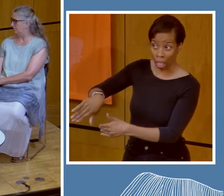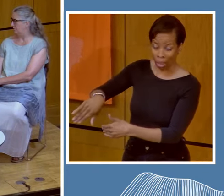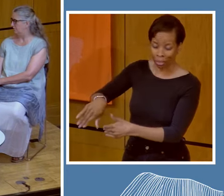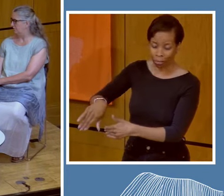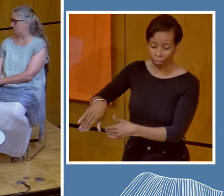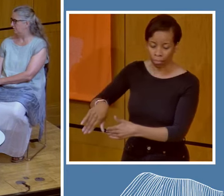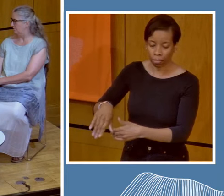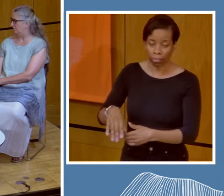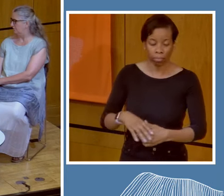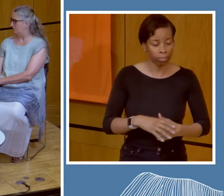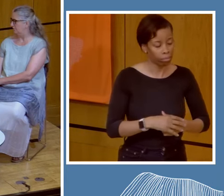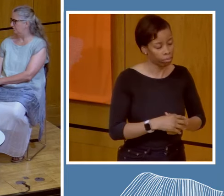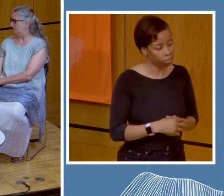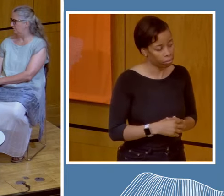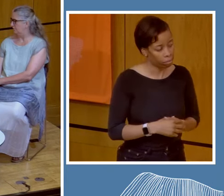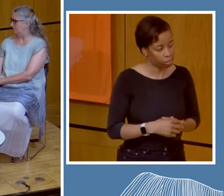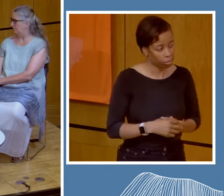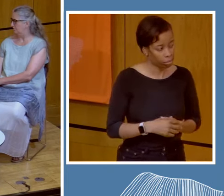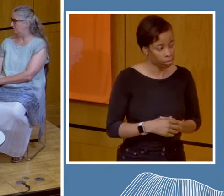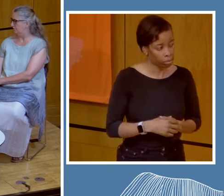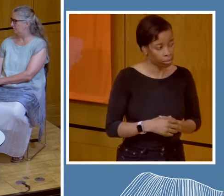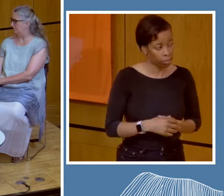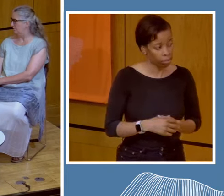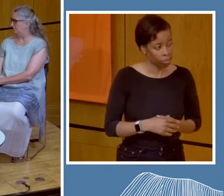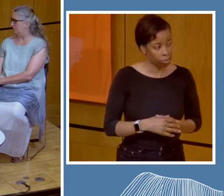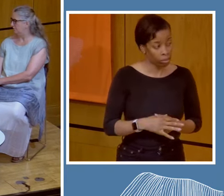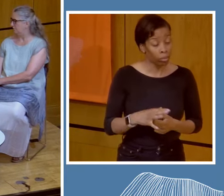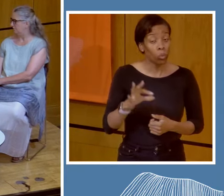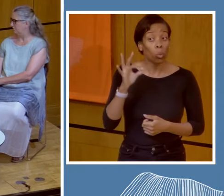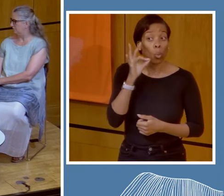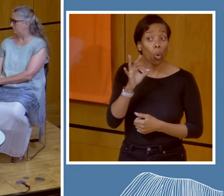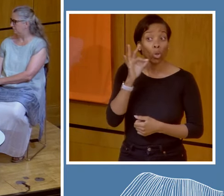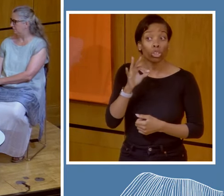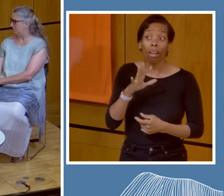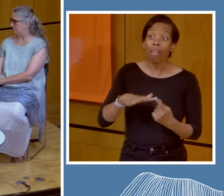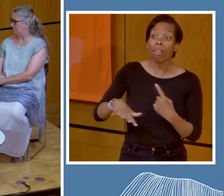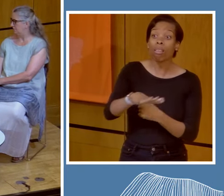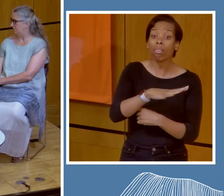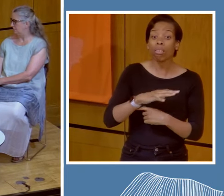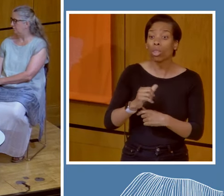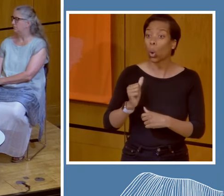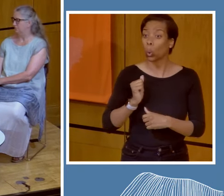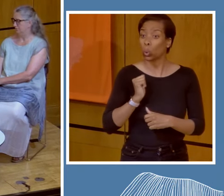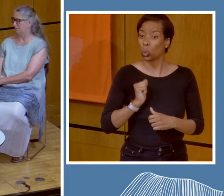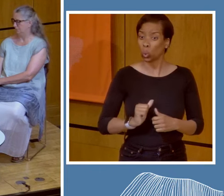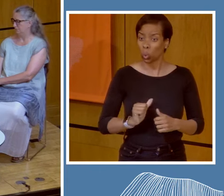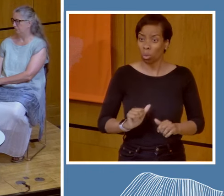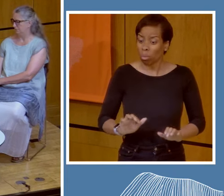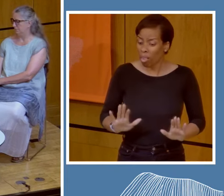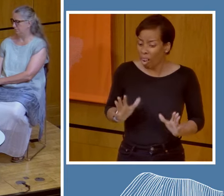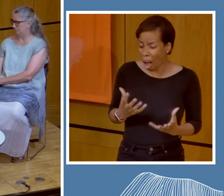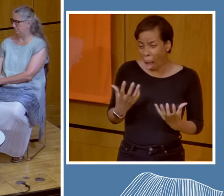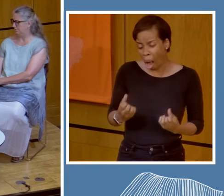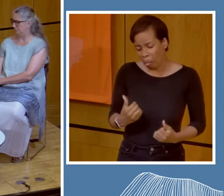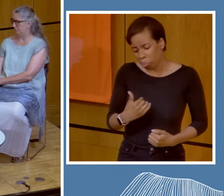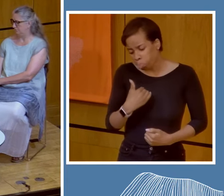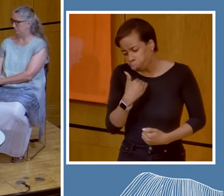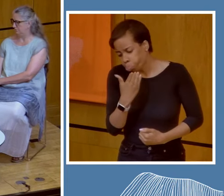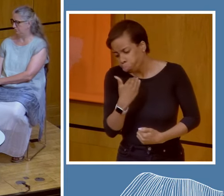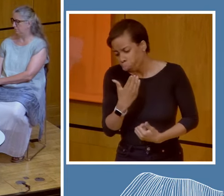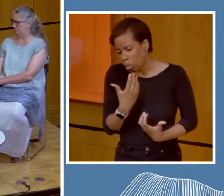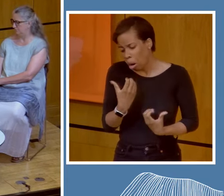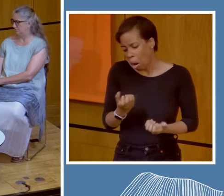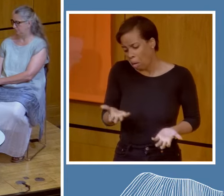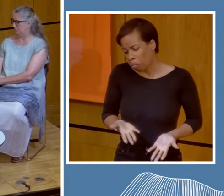think water has been generally assumed to be a free good. It's really available and it's only now